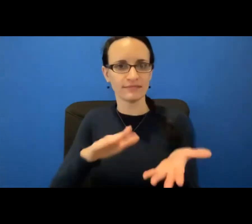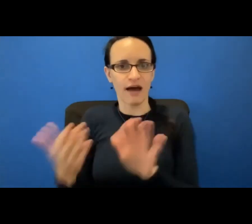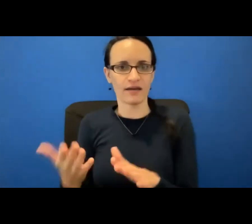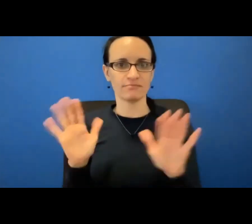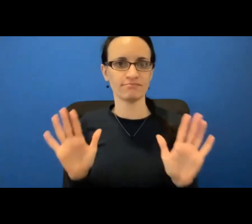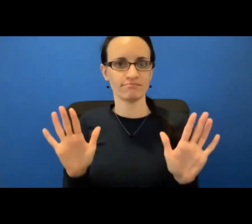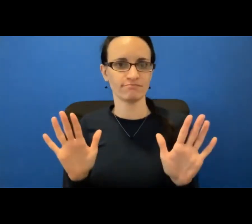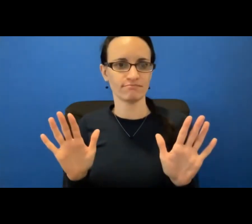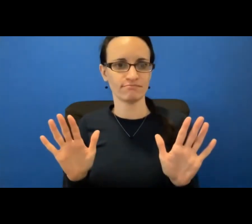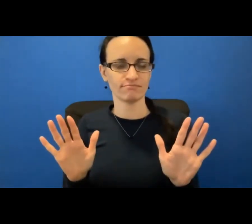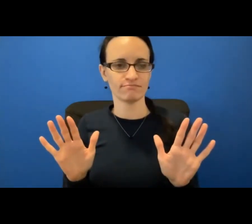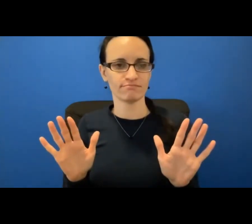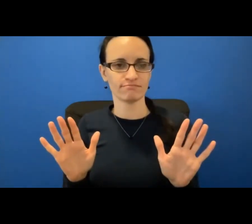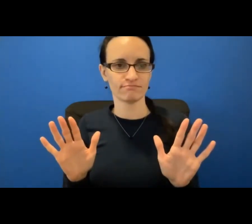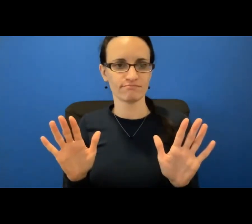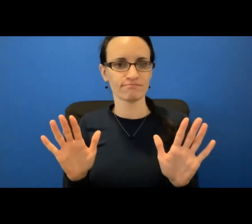She happens